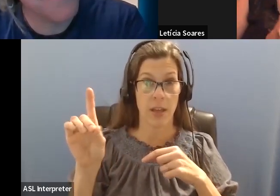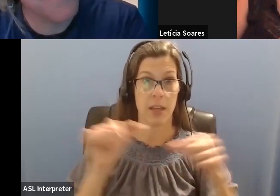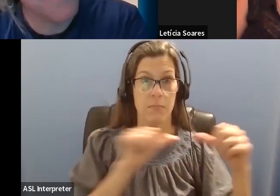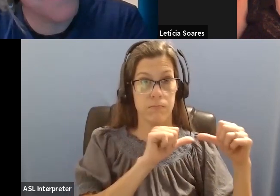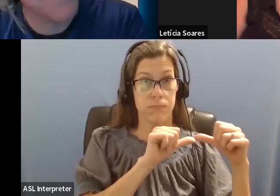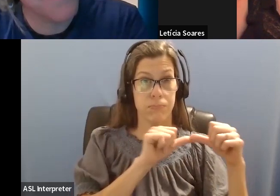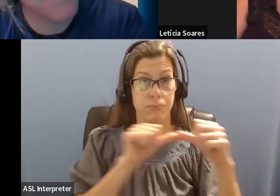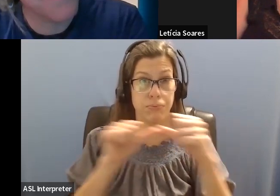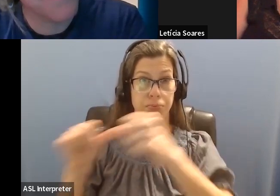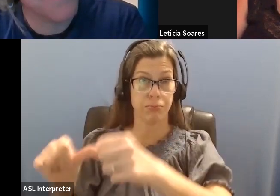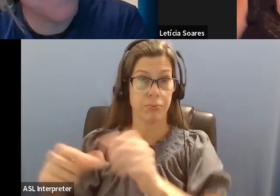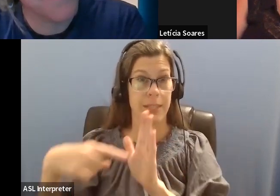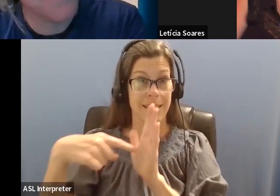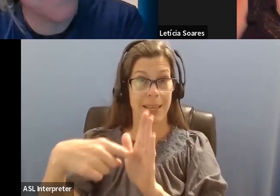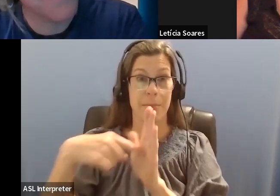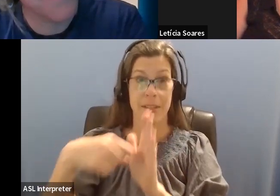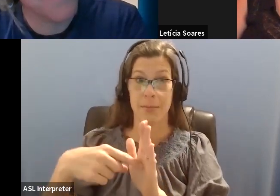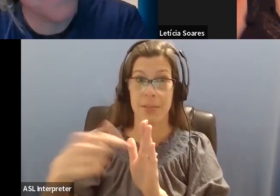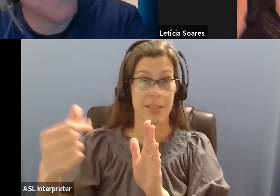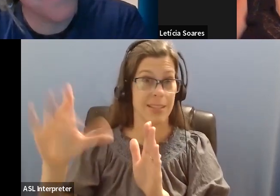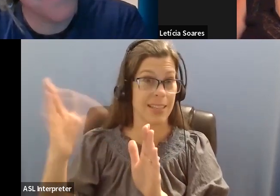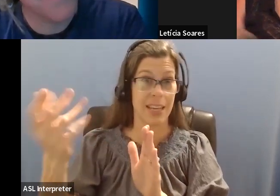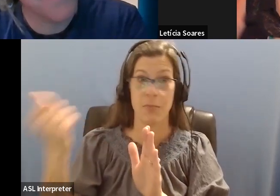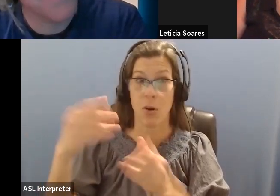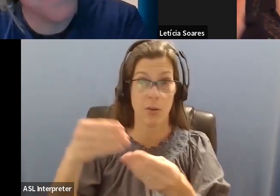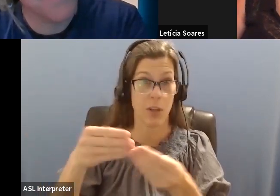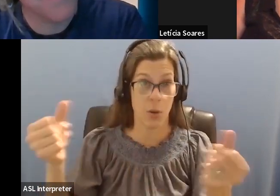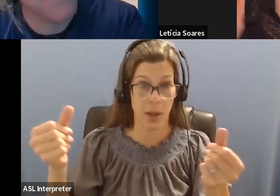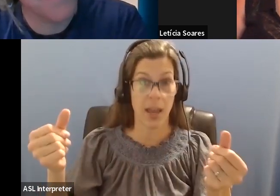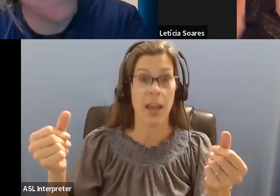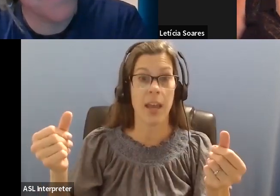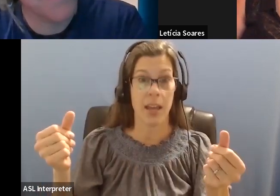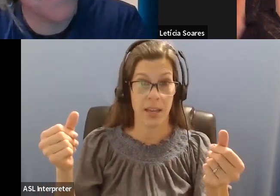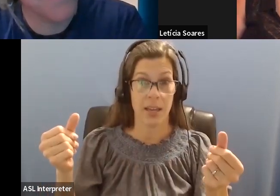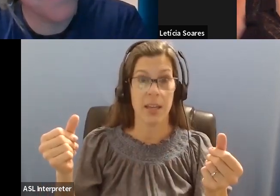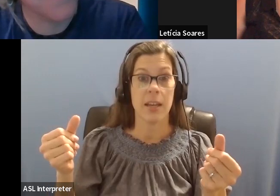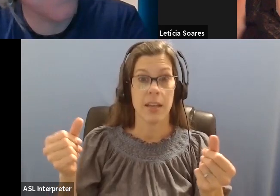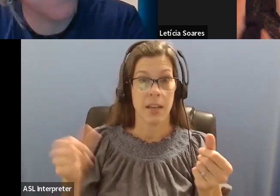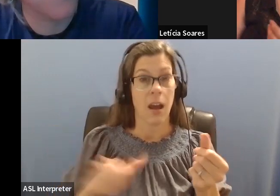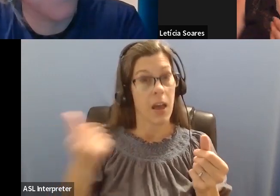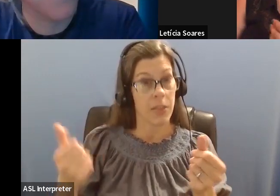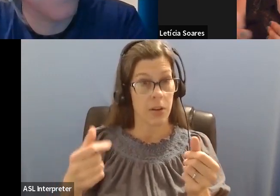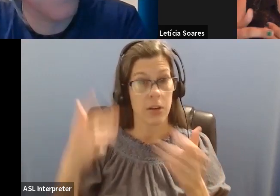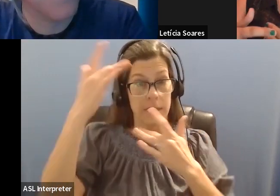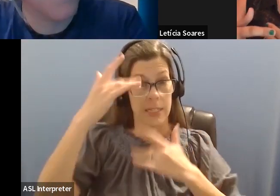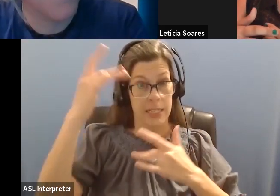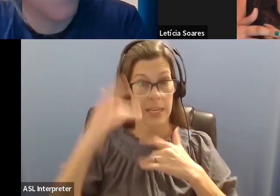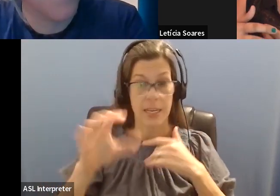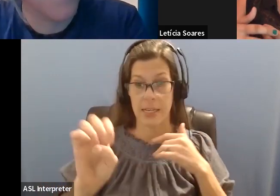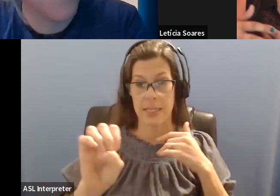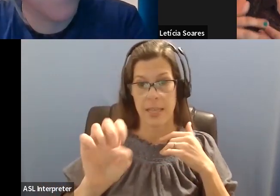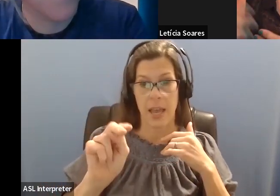adapt. And that is true for, uh, myalgic encephalomyelitis, for example, uh,